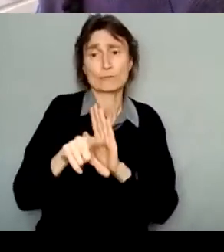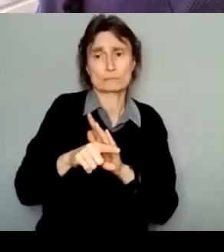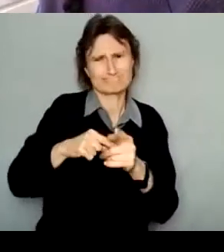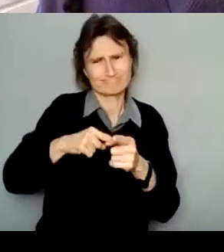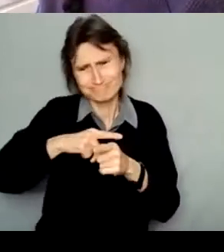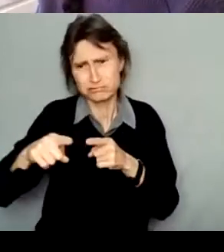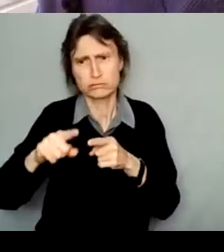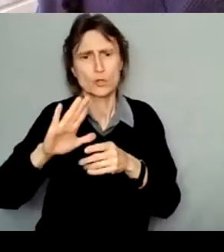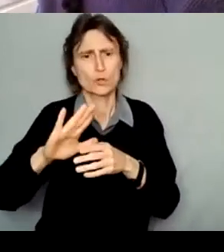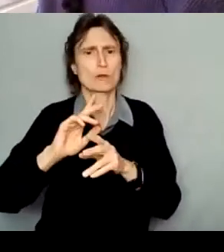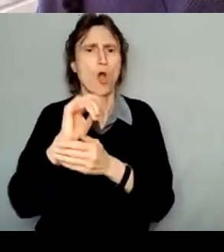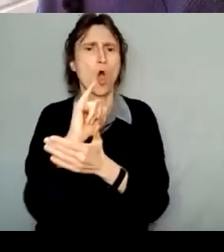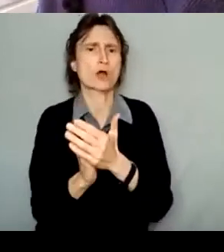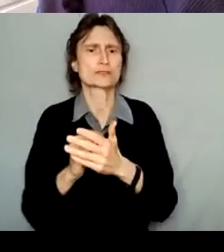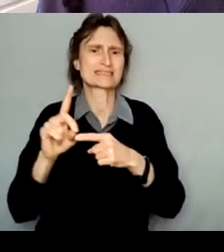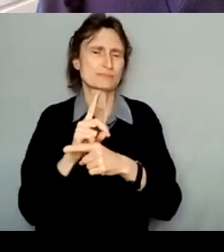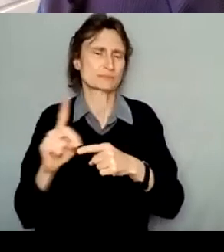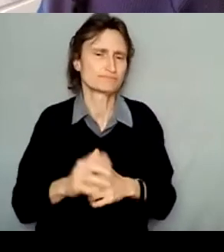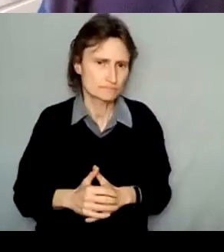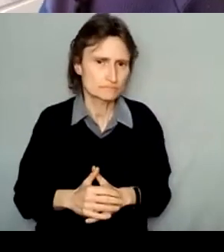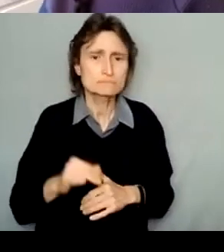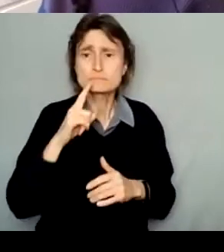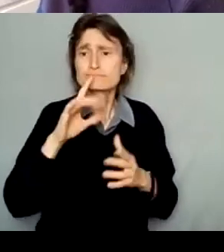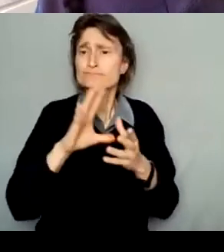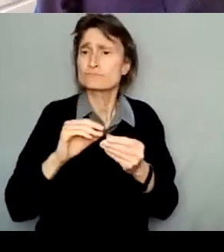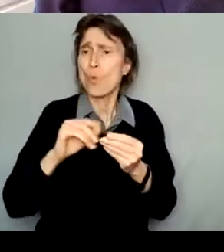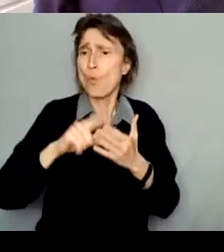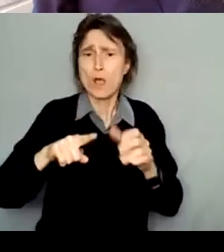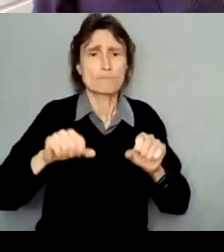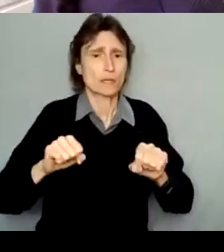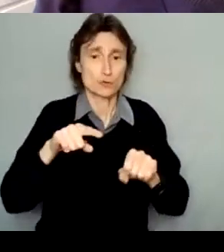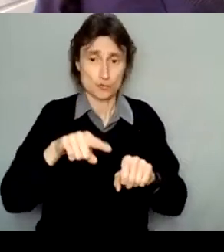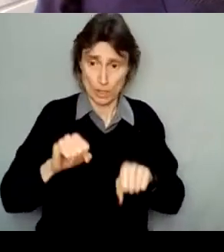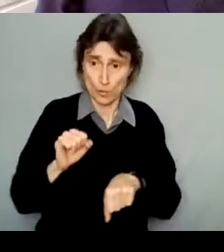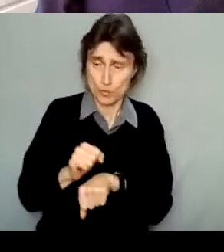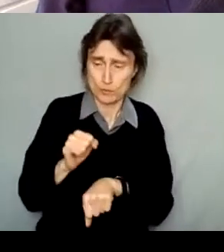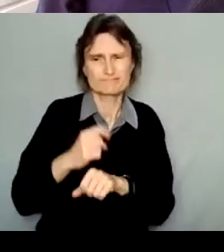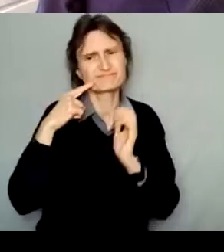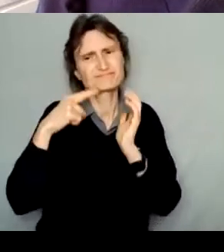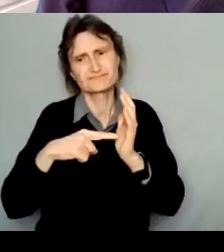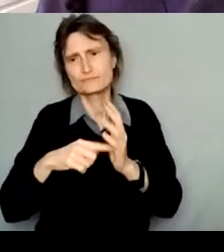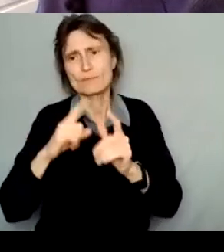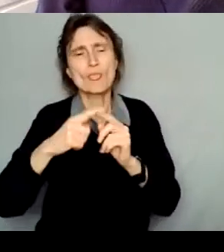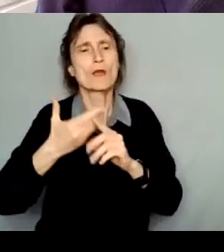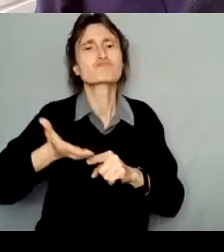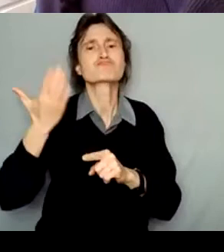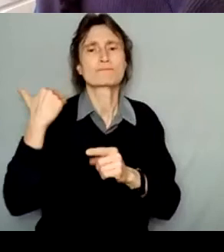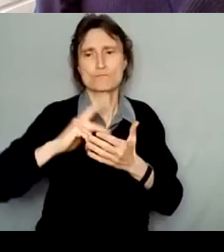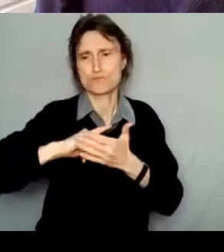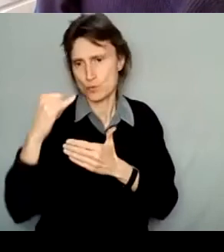You might include something to demonstrate your capacity to undertake the work, such as examples of previous projects,